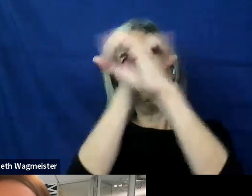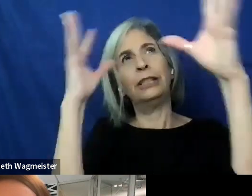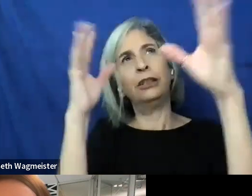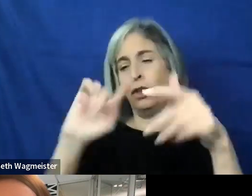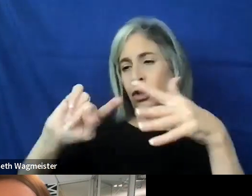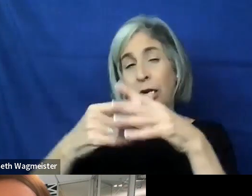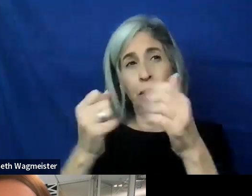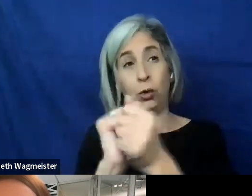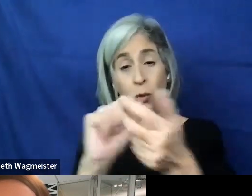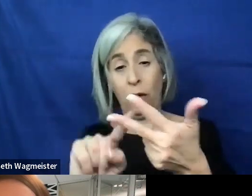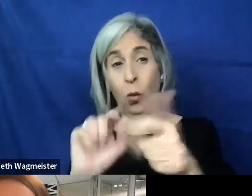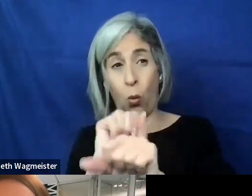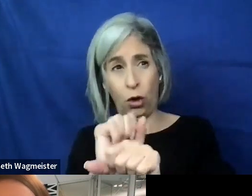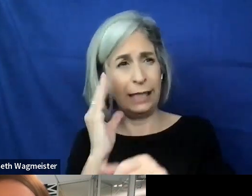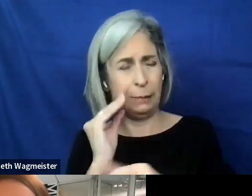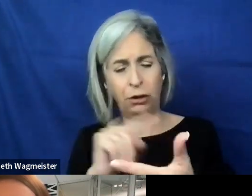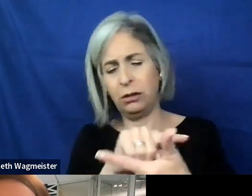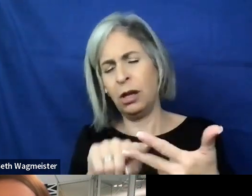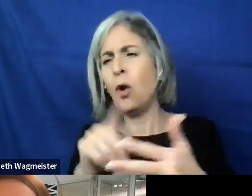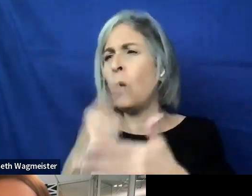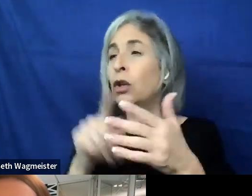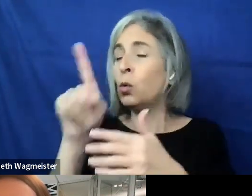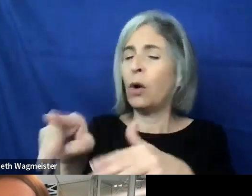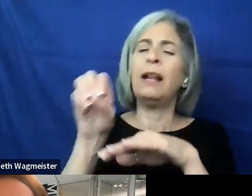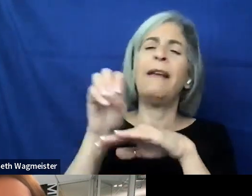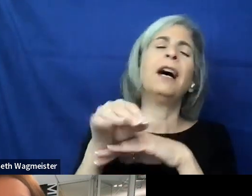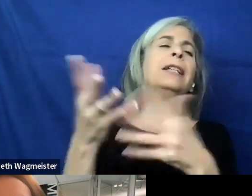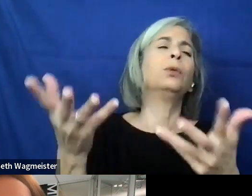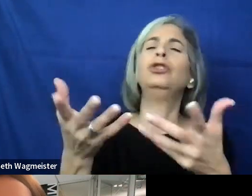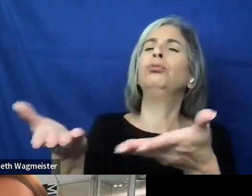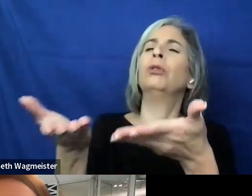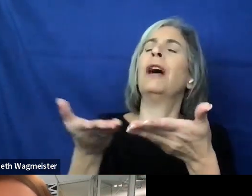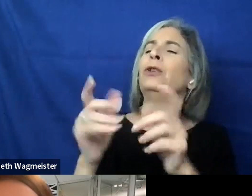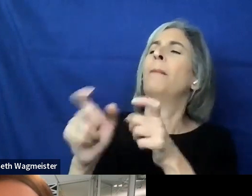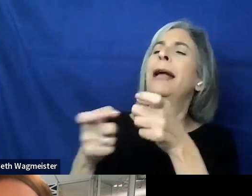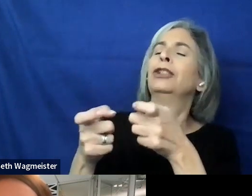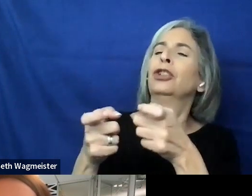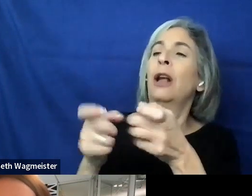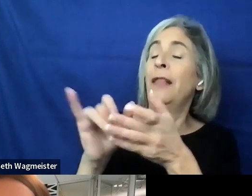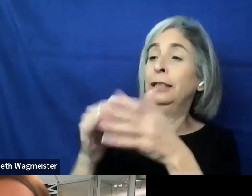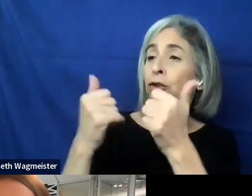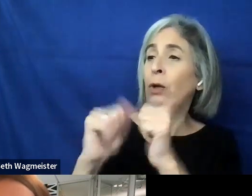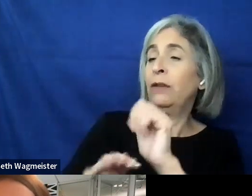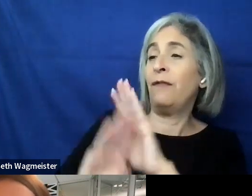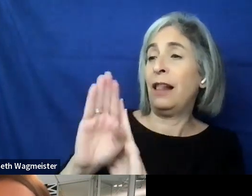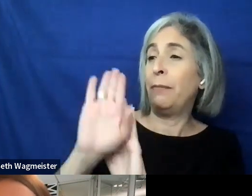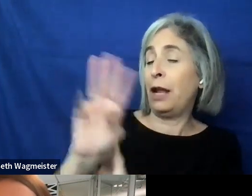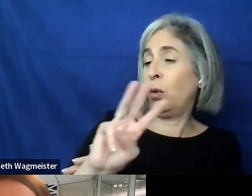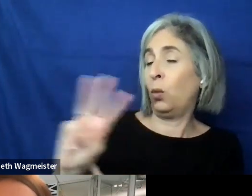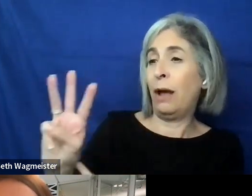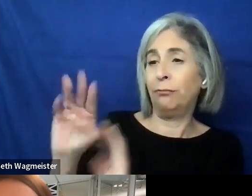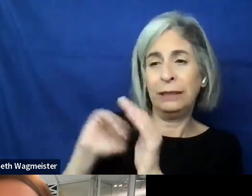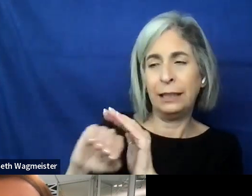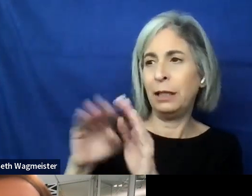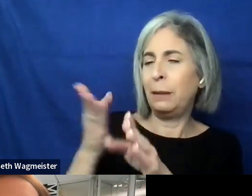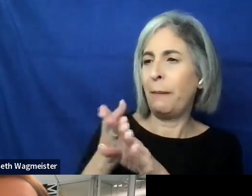work. What, what would be your one piece of advice for a manager of a team that's trying to develop their web accessibility professionals?